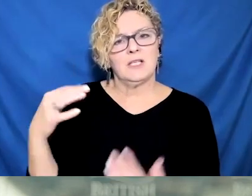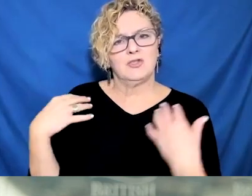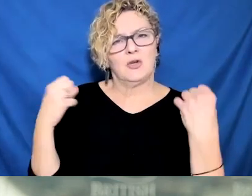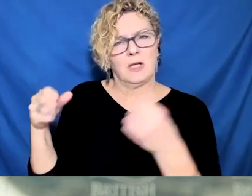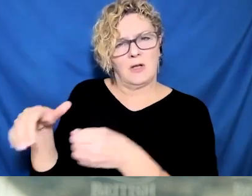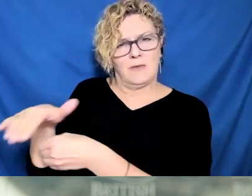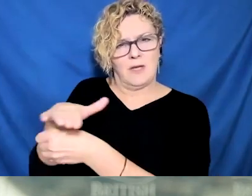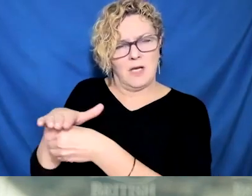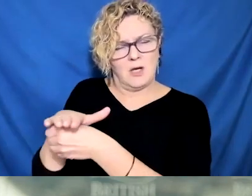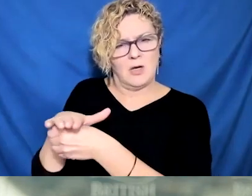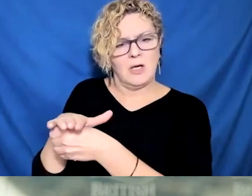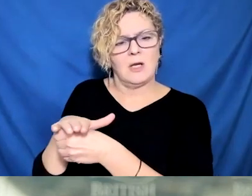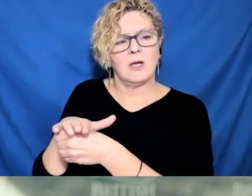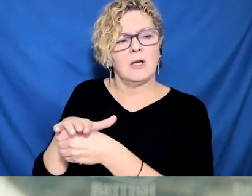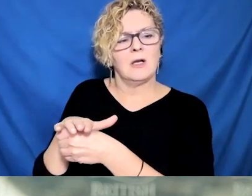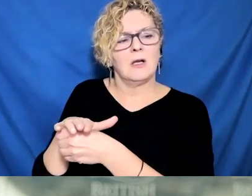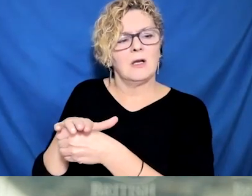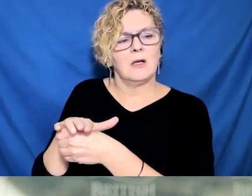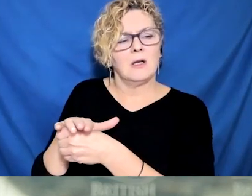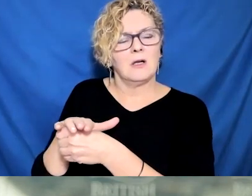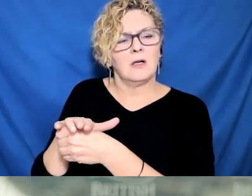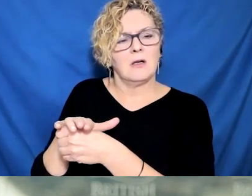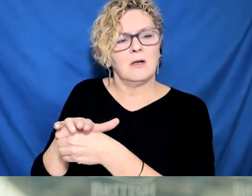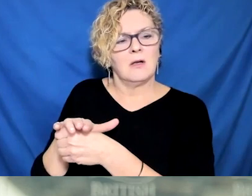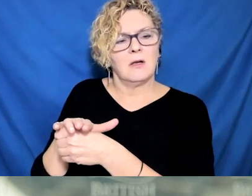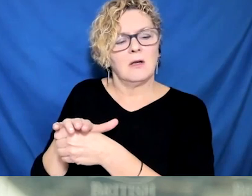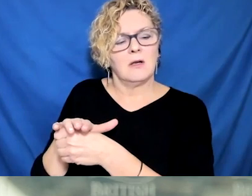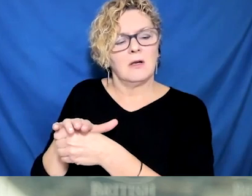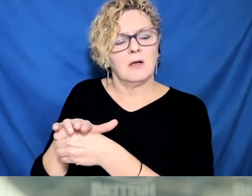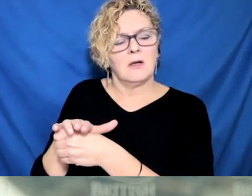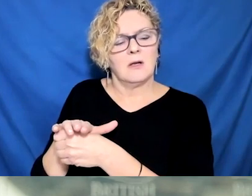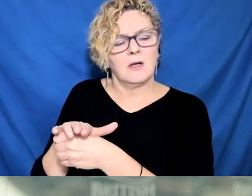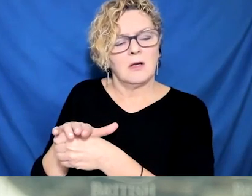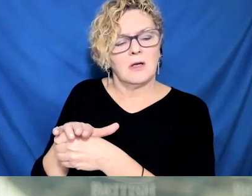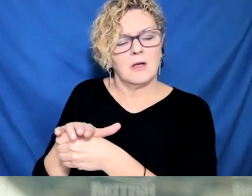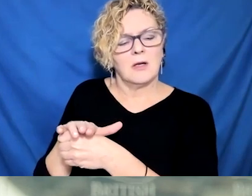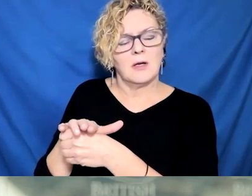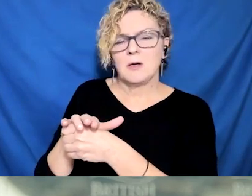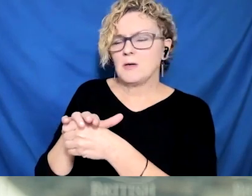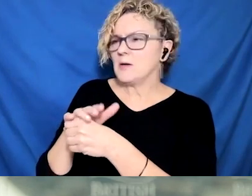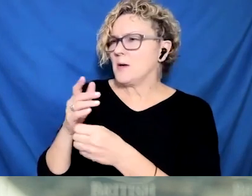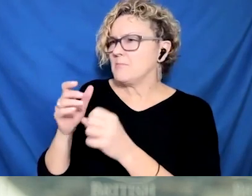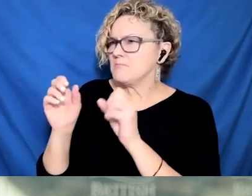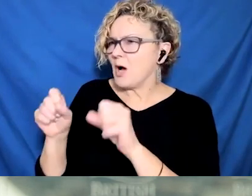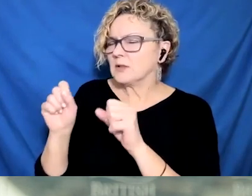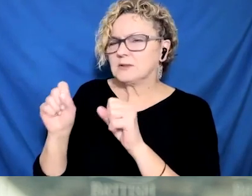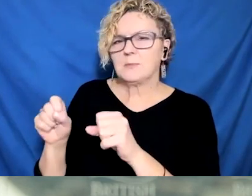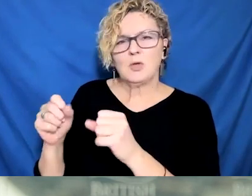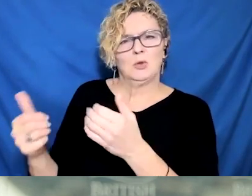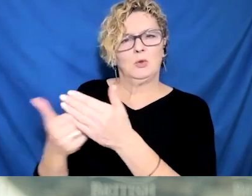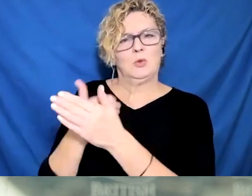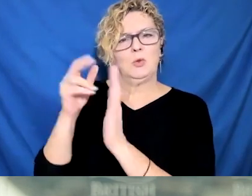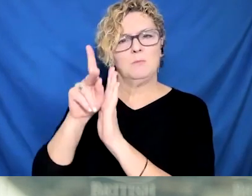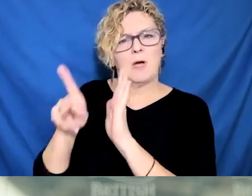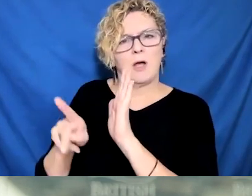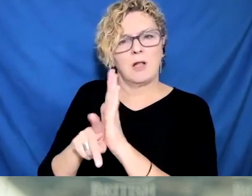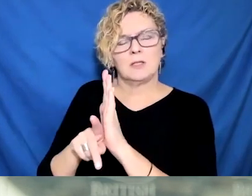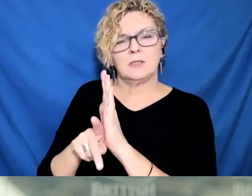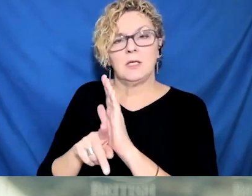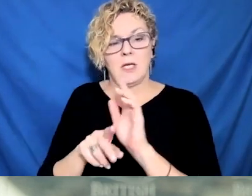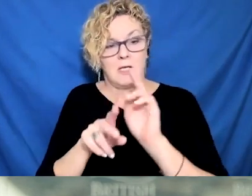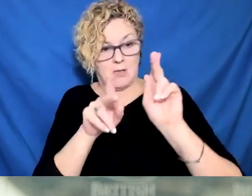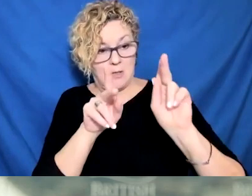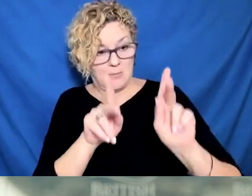control teams taking charge of the situation. We had yesterday 891 people, according to the information we provided in